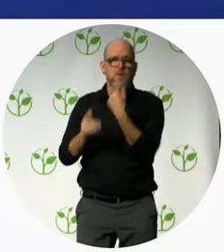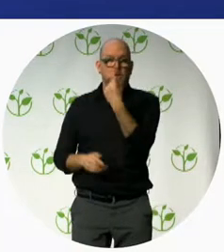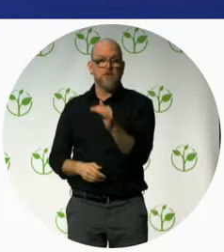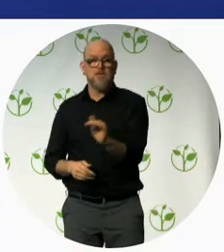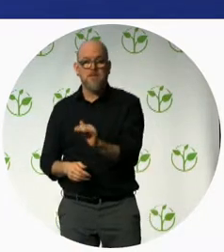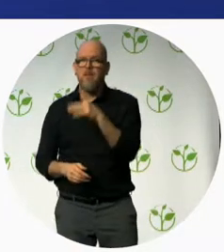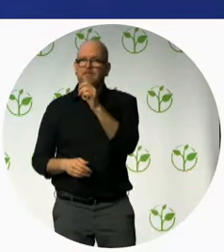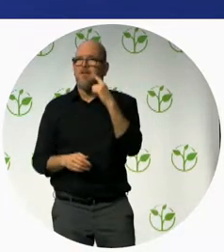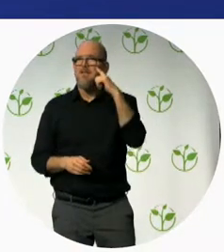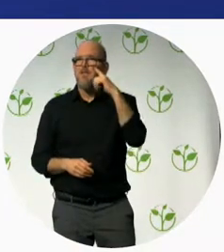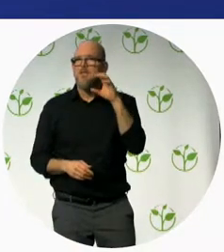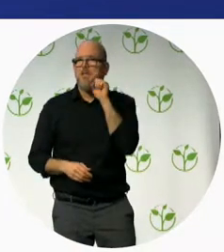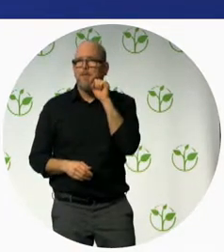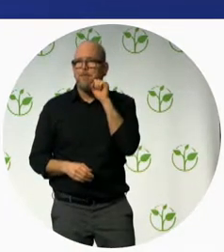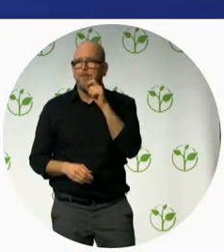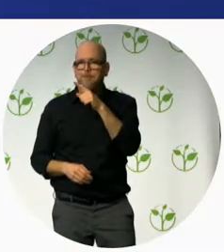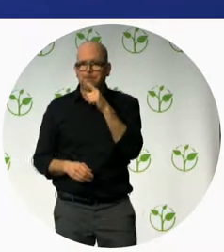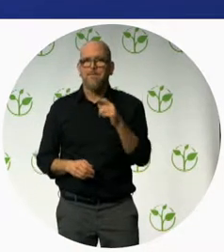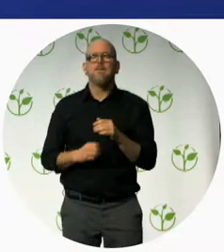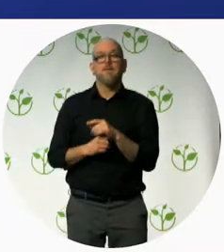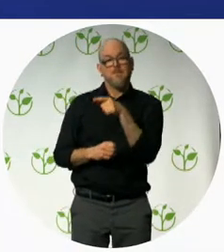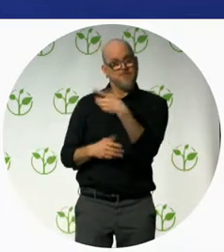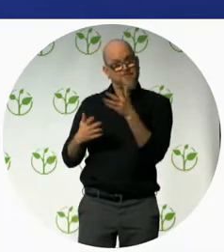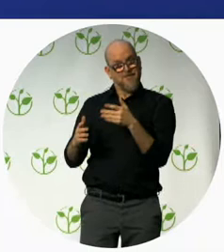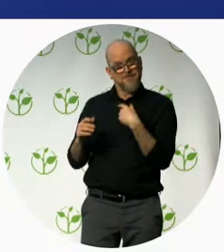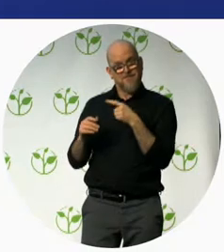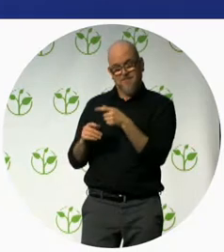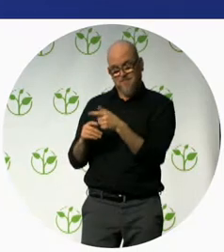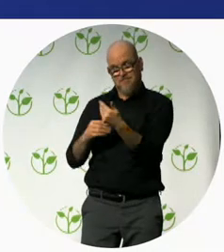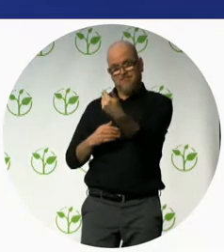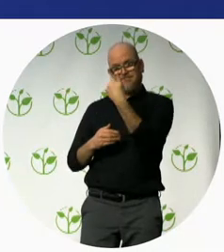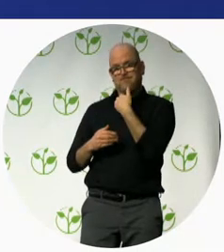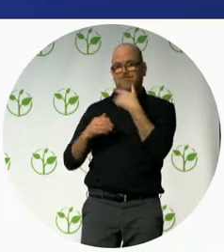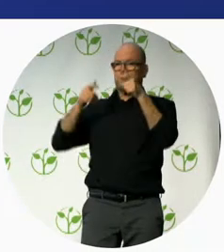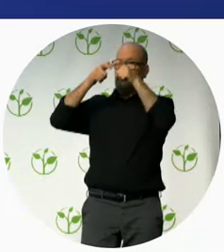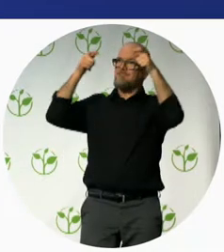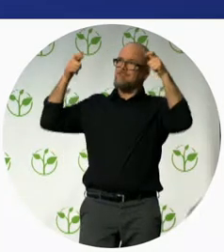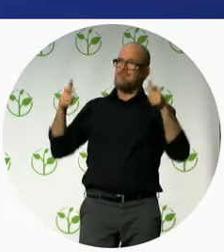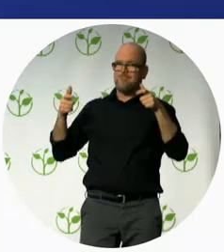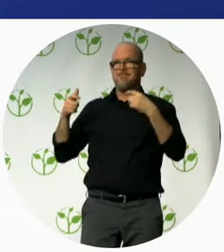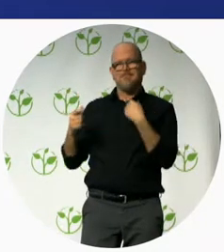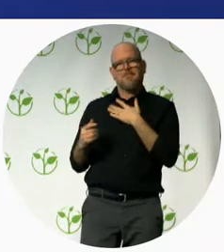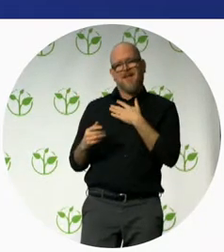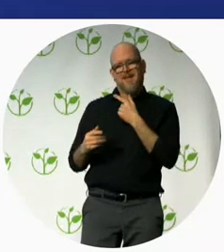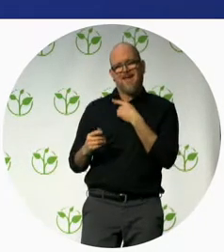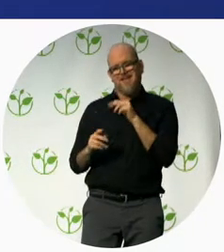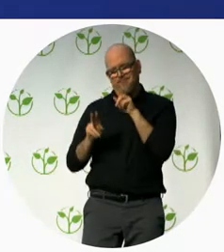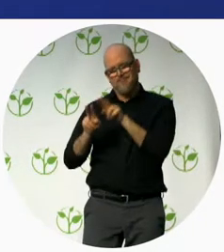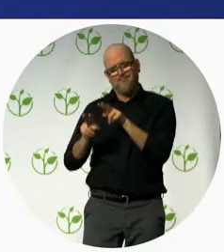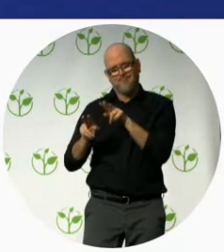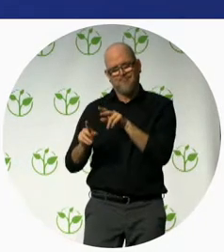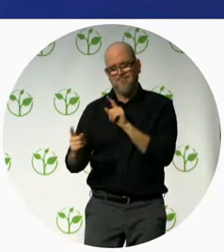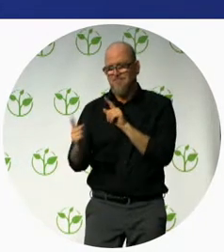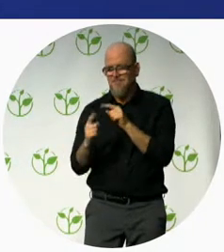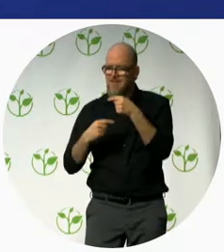syndrome we have come to our clinic and we assist them for